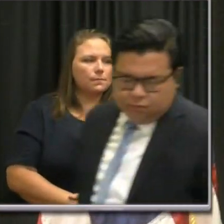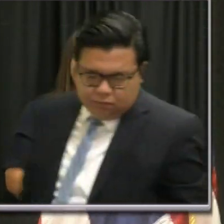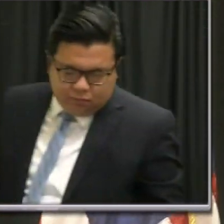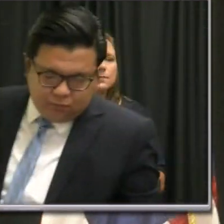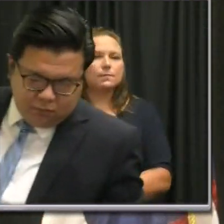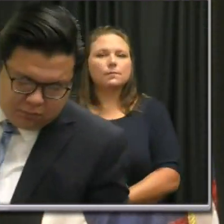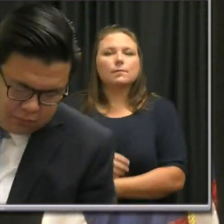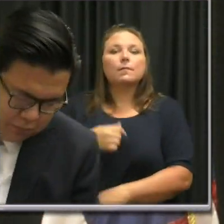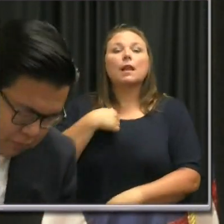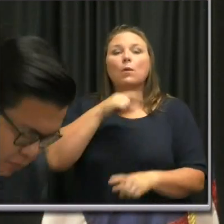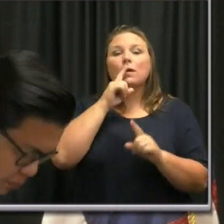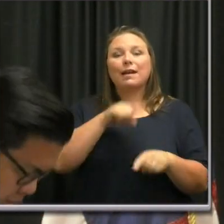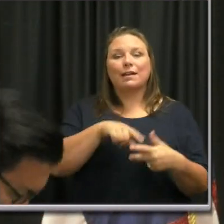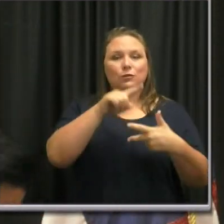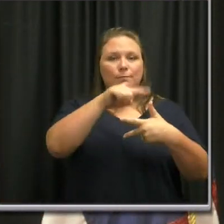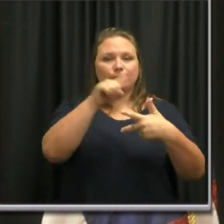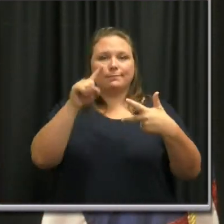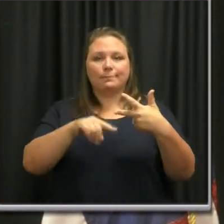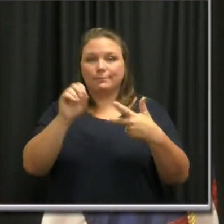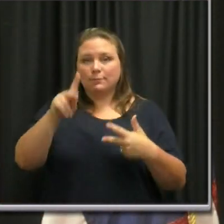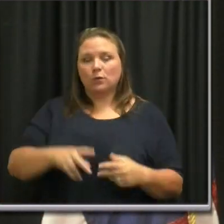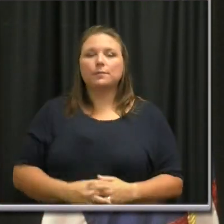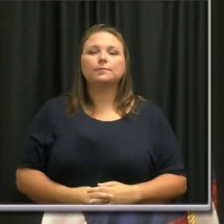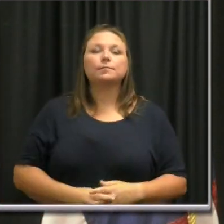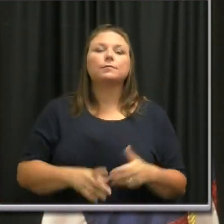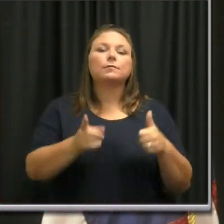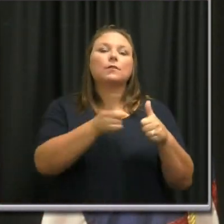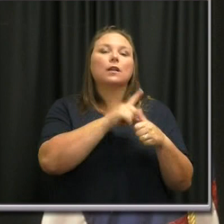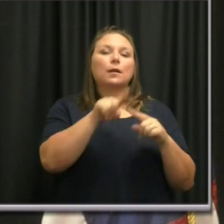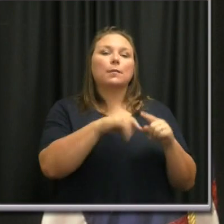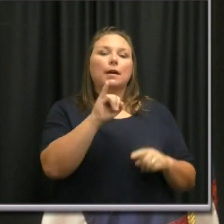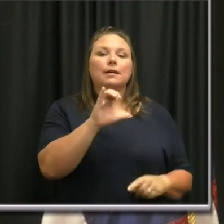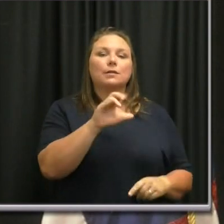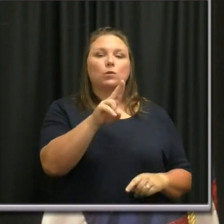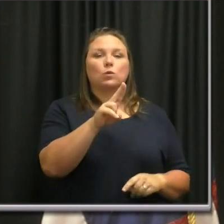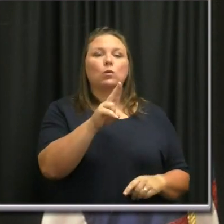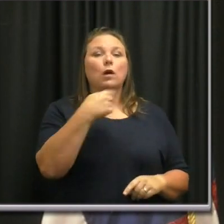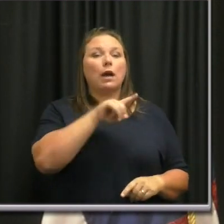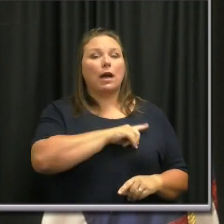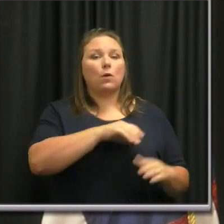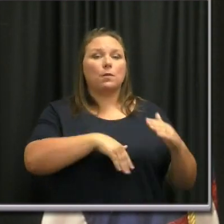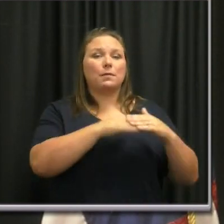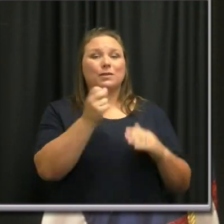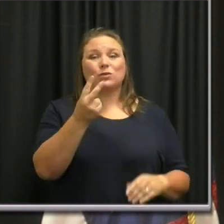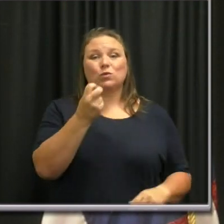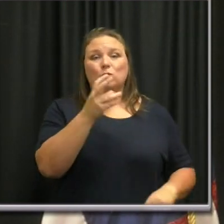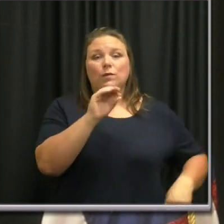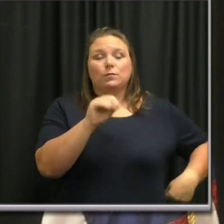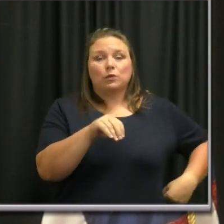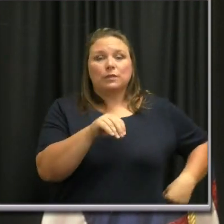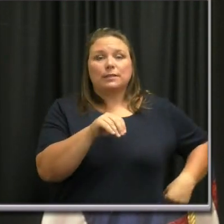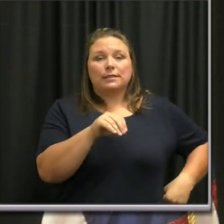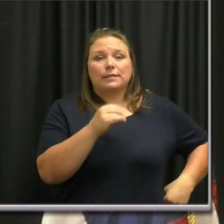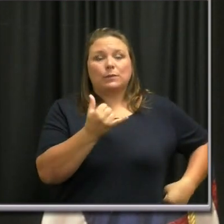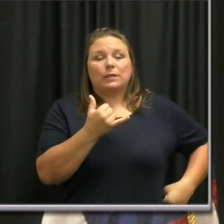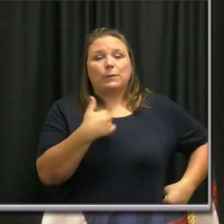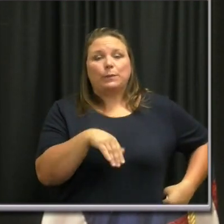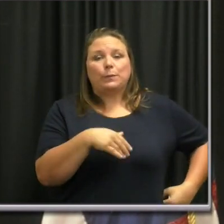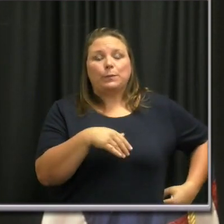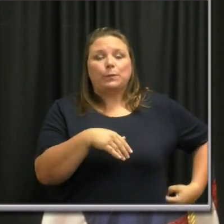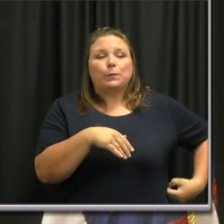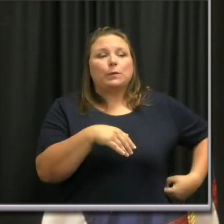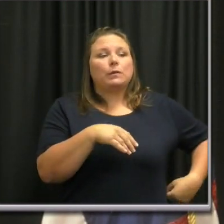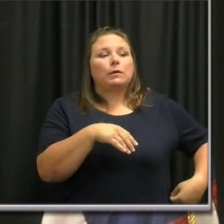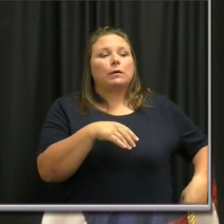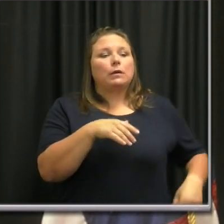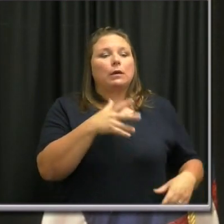I'll answer your first and third question. Um, first in regards to ICU beds, yeah, our ICU bed capacity is at 12% right now. Um,